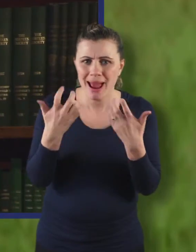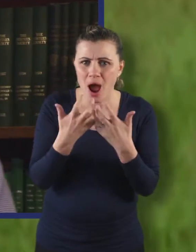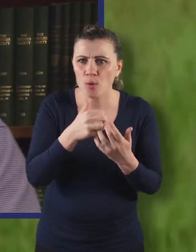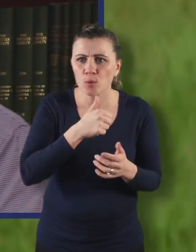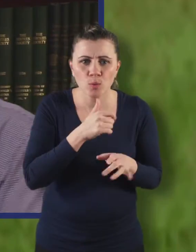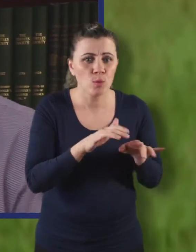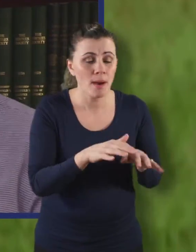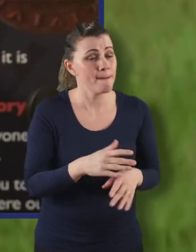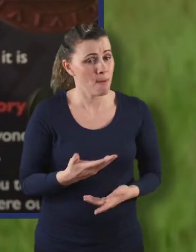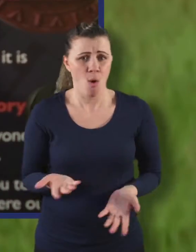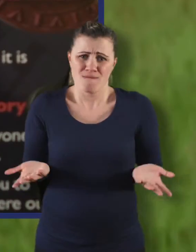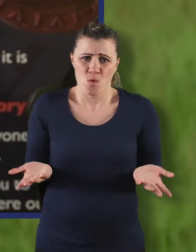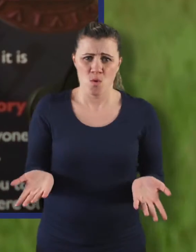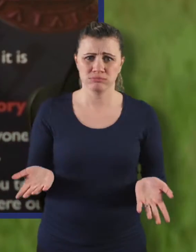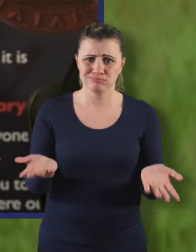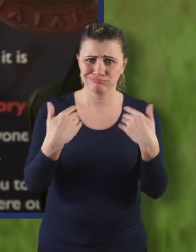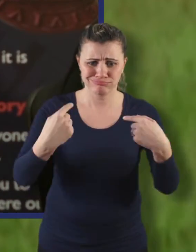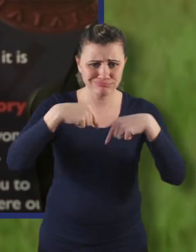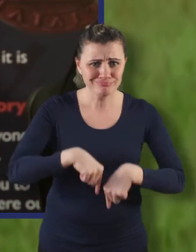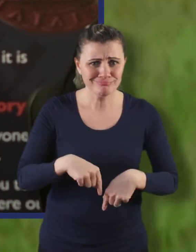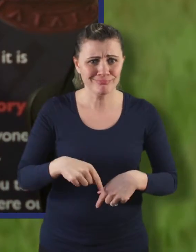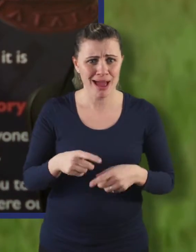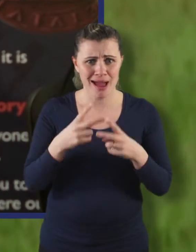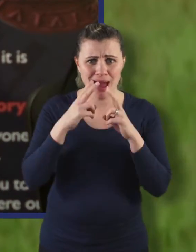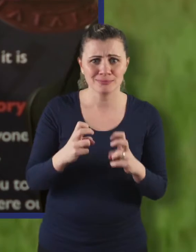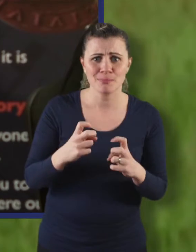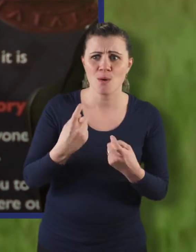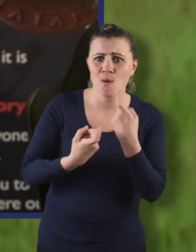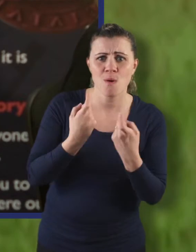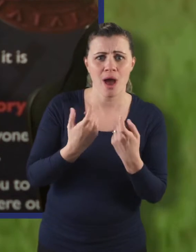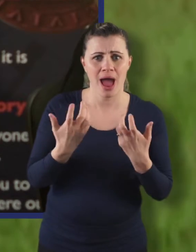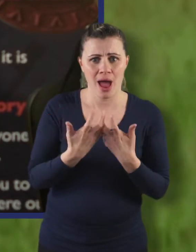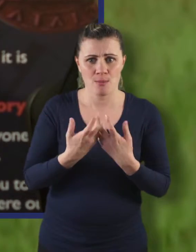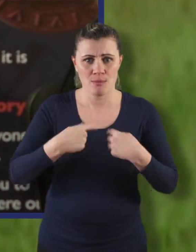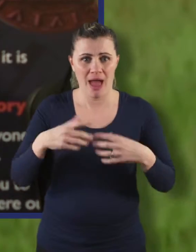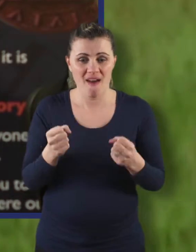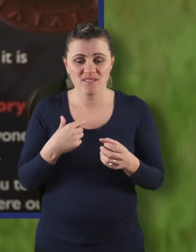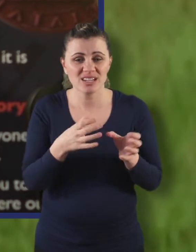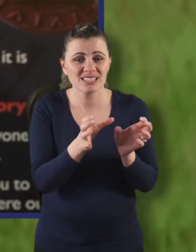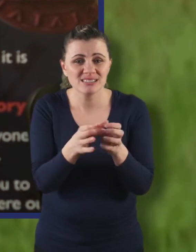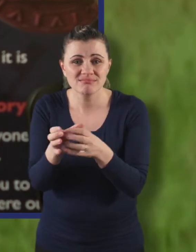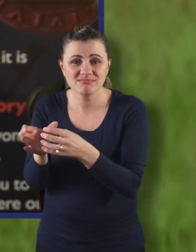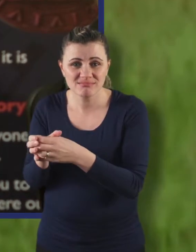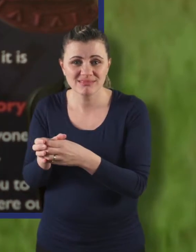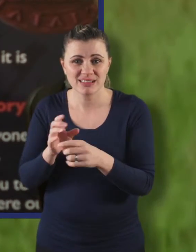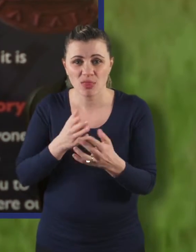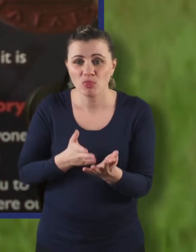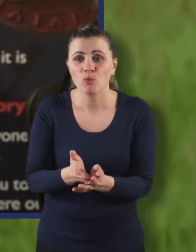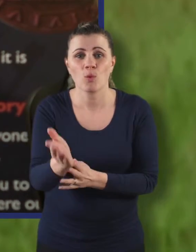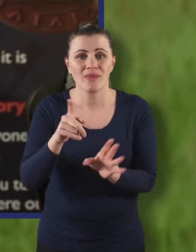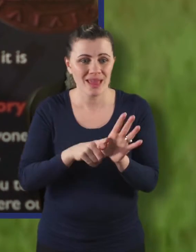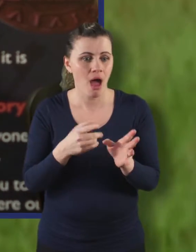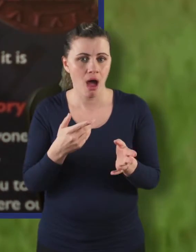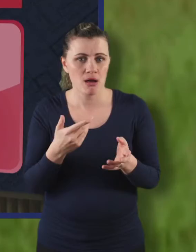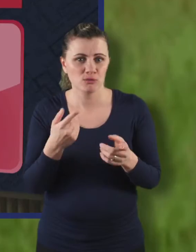can of course come to us at Explore where we run very many sessions throughout the year on all kinds of digital resources.